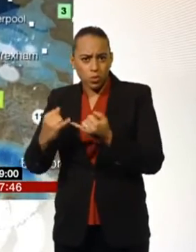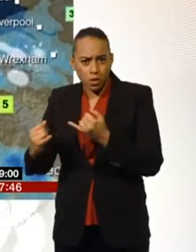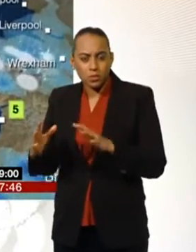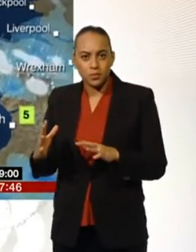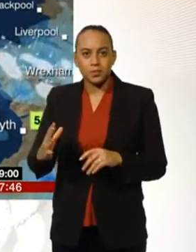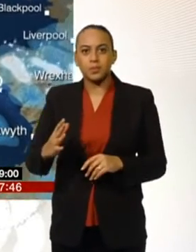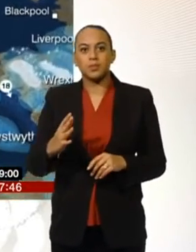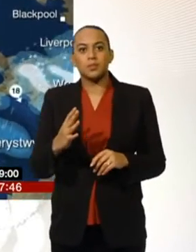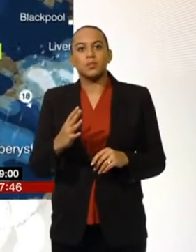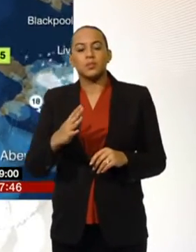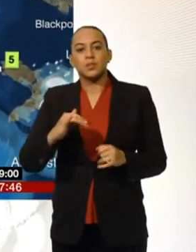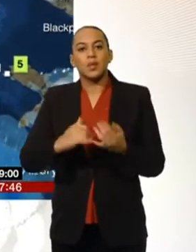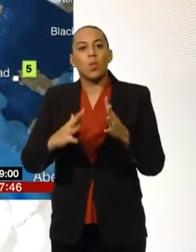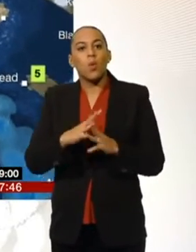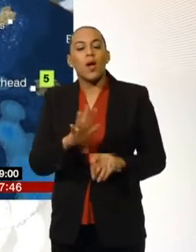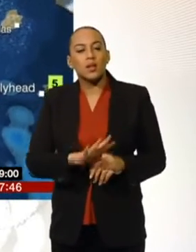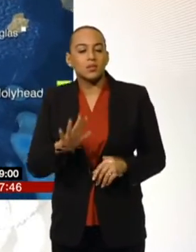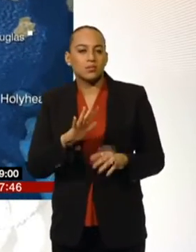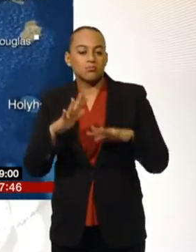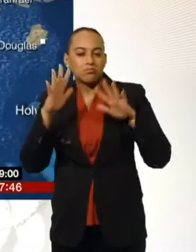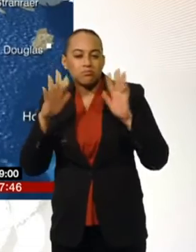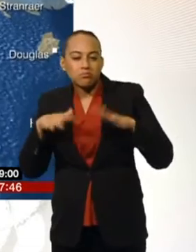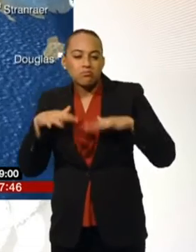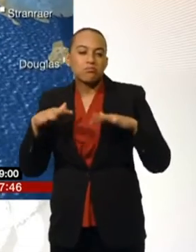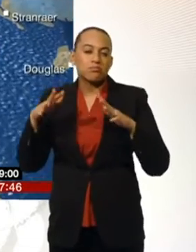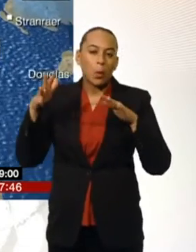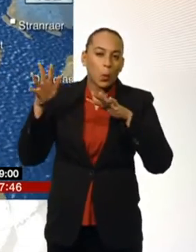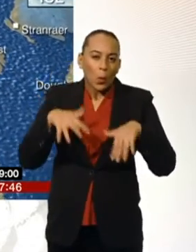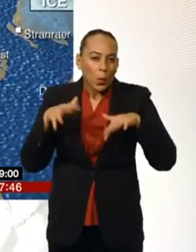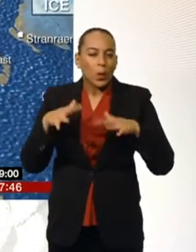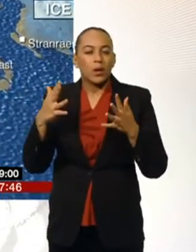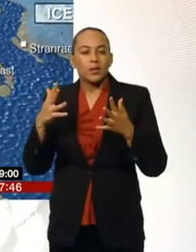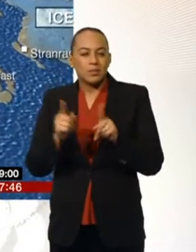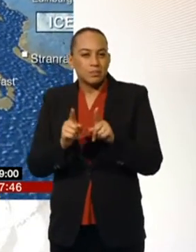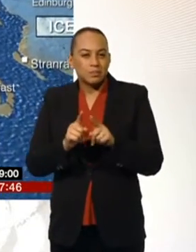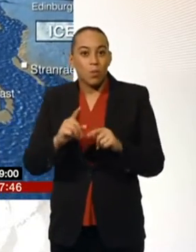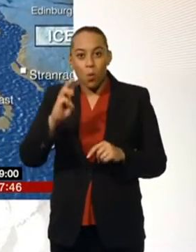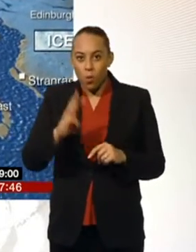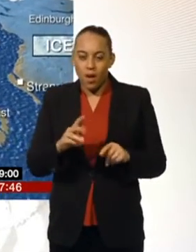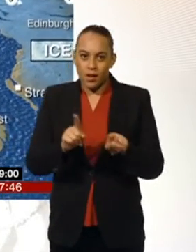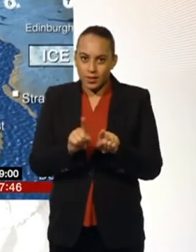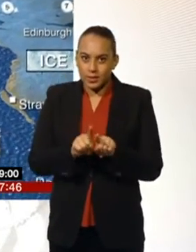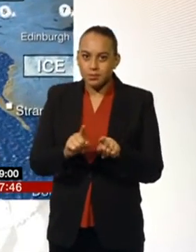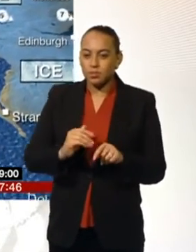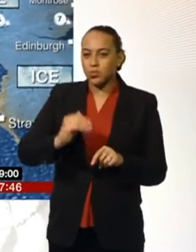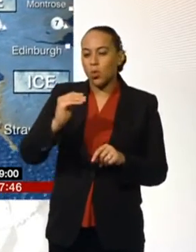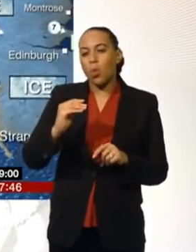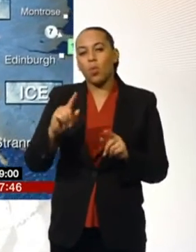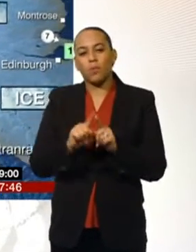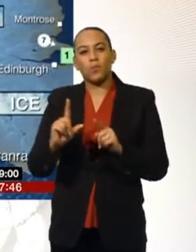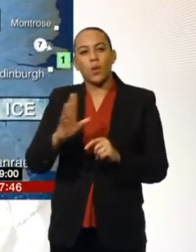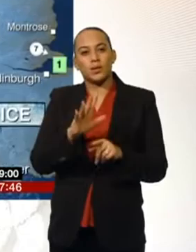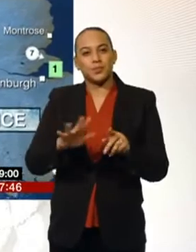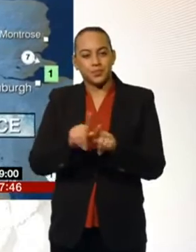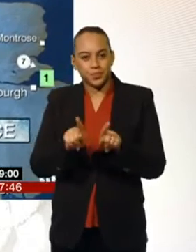showers with some sleet over the moors in the southwest. Still some outbreaks of rain, sleet and snow for Wales, particularly towards the north and the west. Northern Ireland, though,